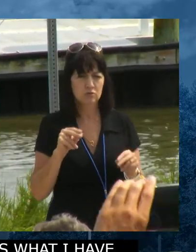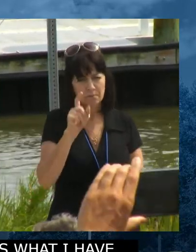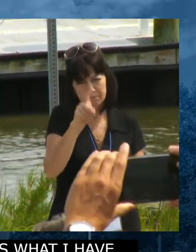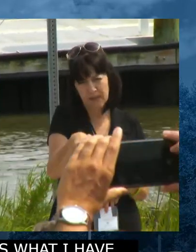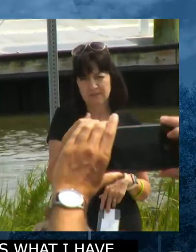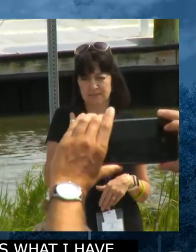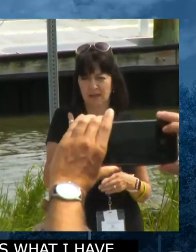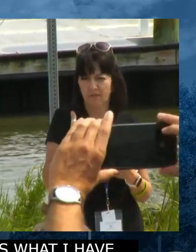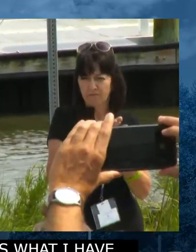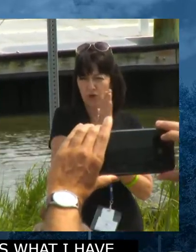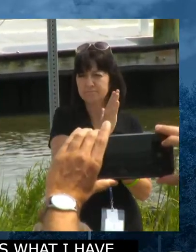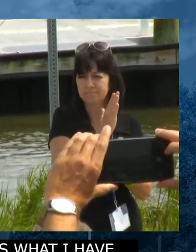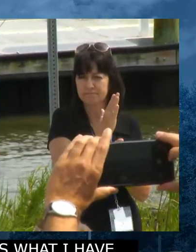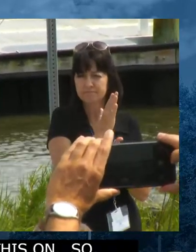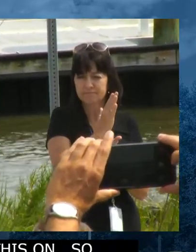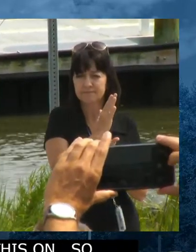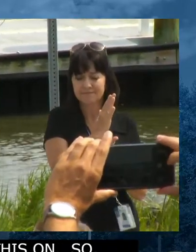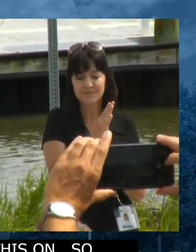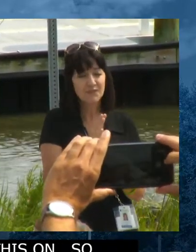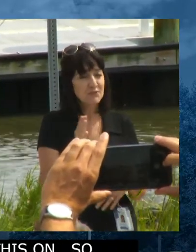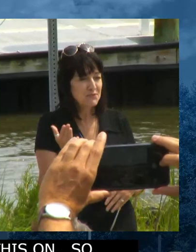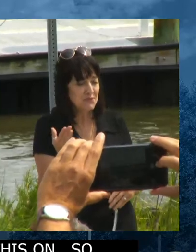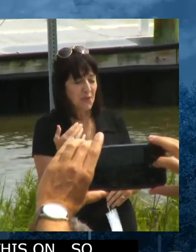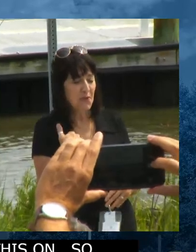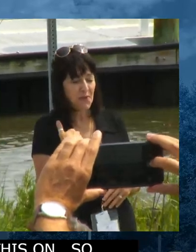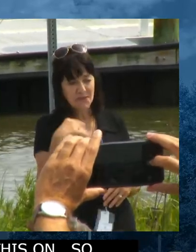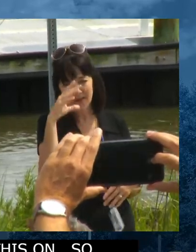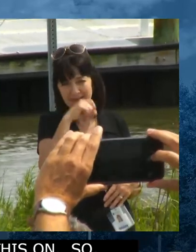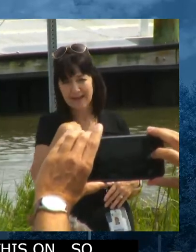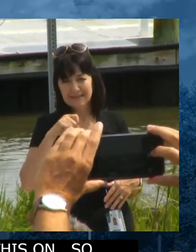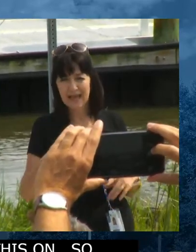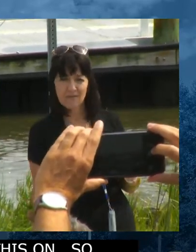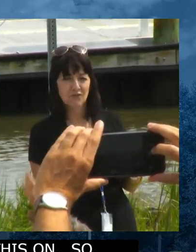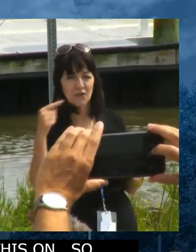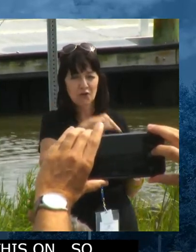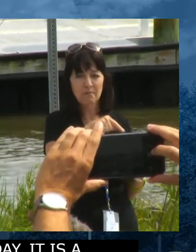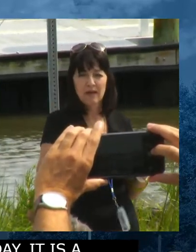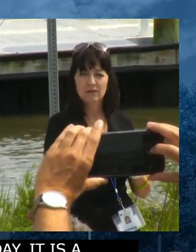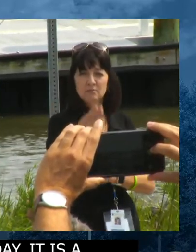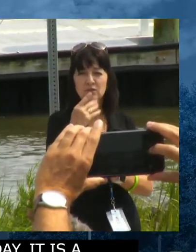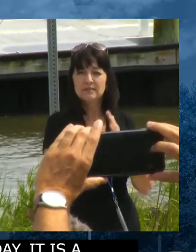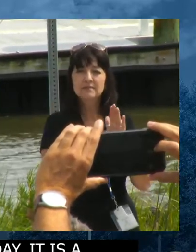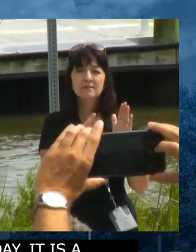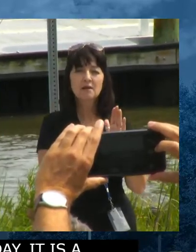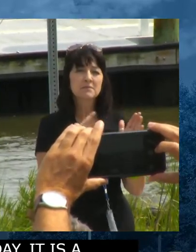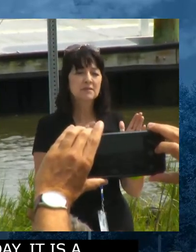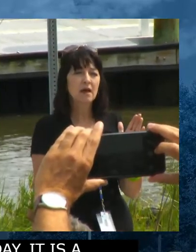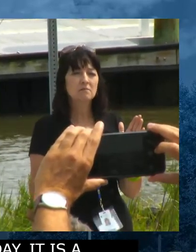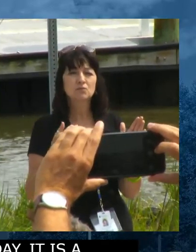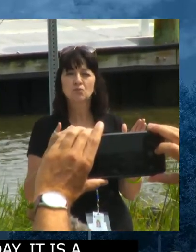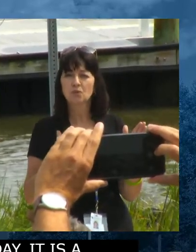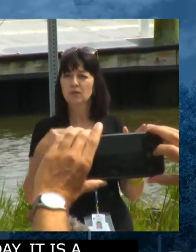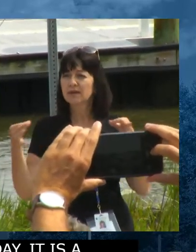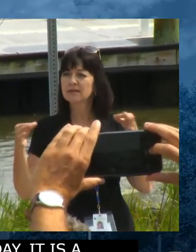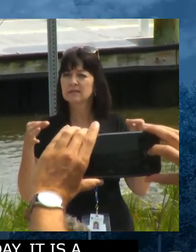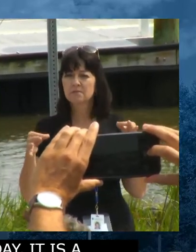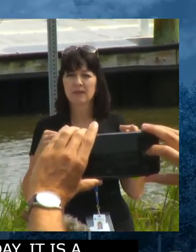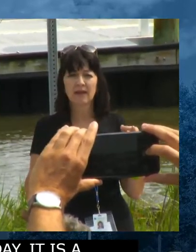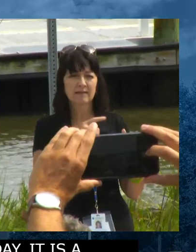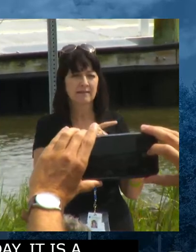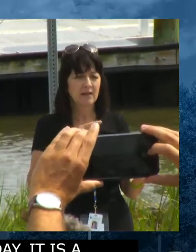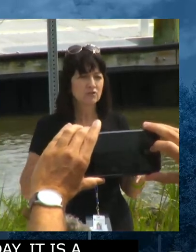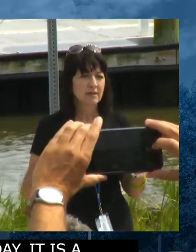So I guess I have to go back to this morning. Um, sometimes when we do legislation, we don't understand like how important they are.